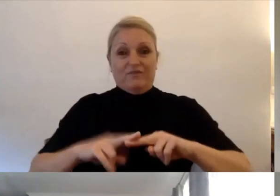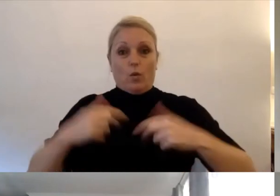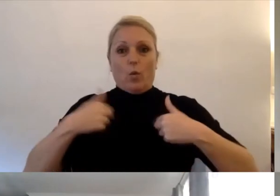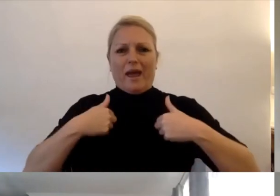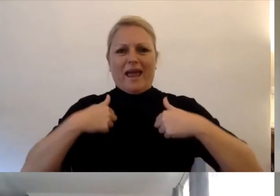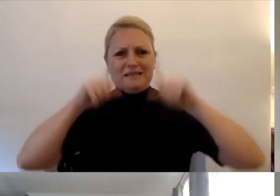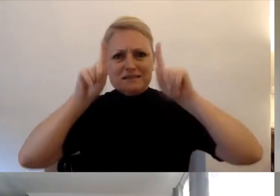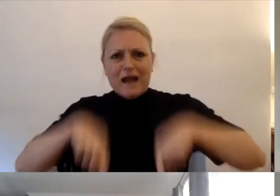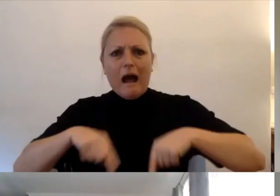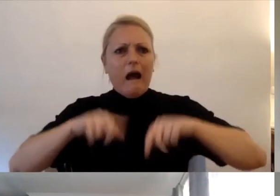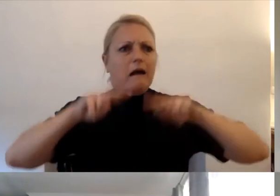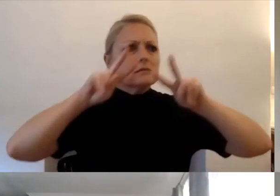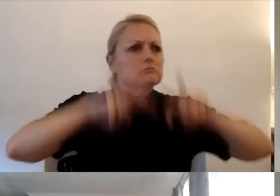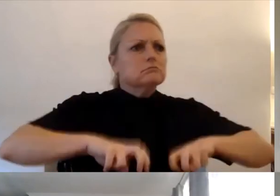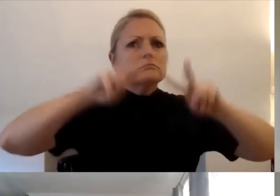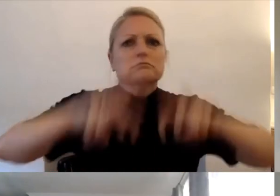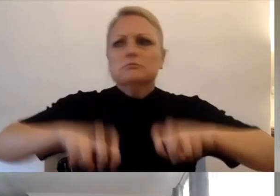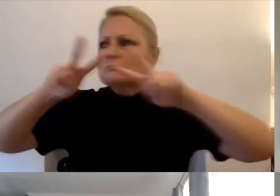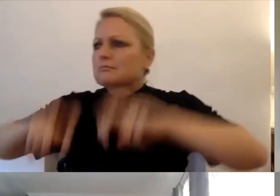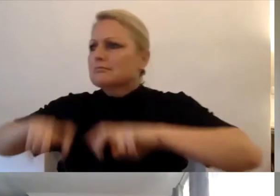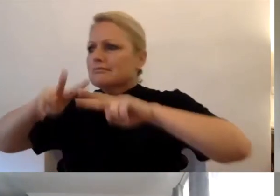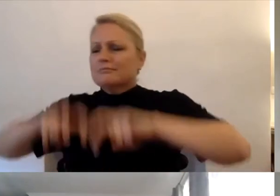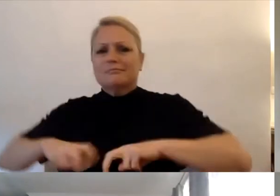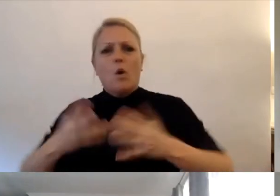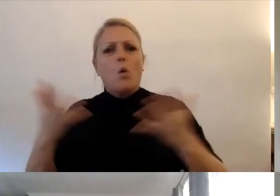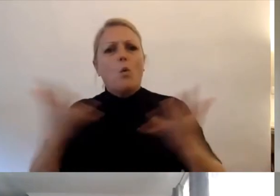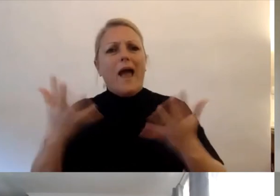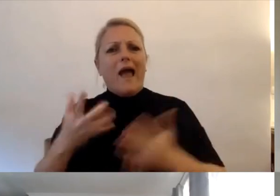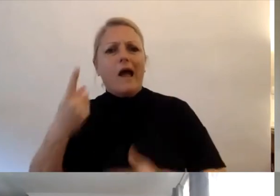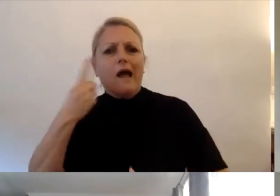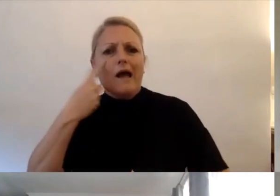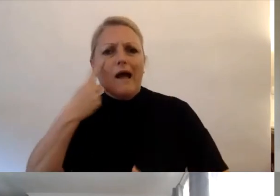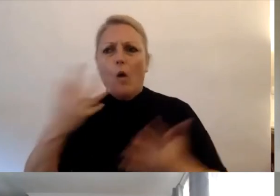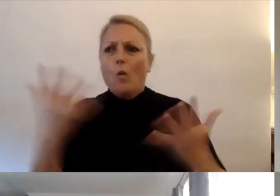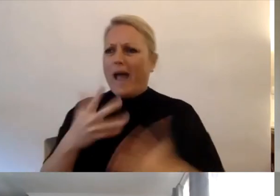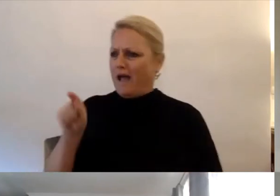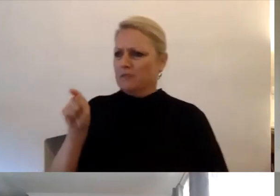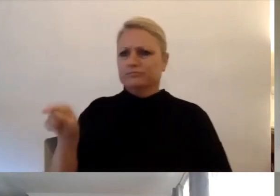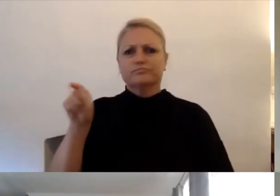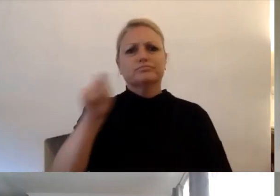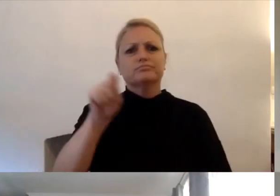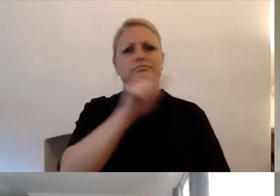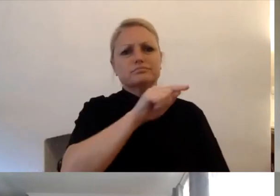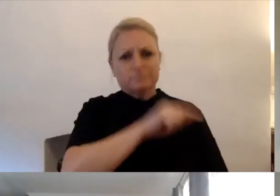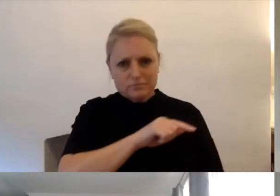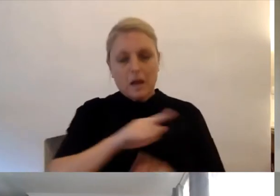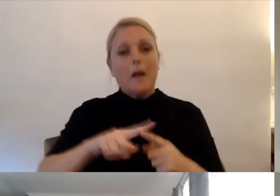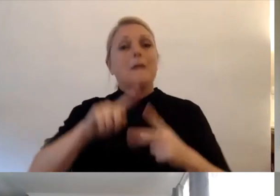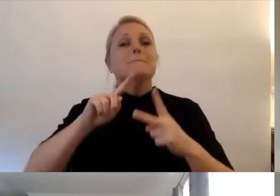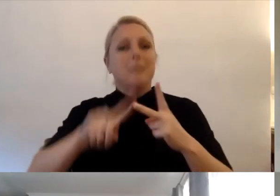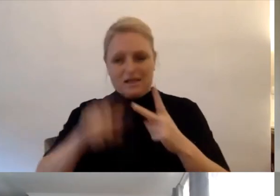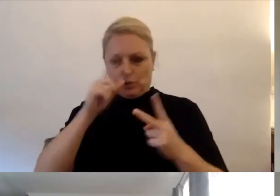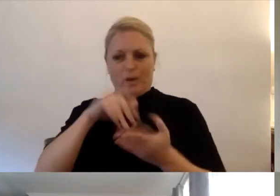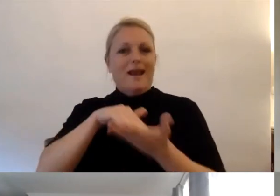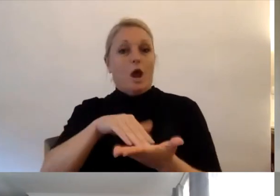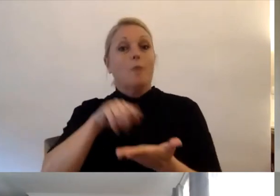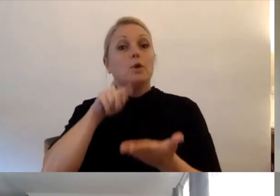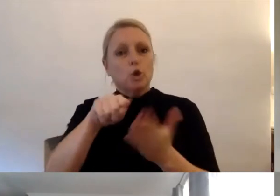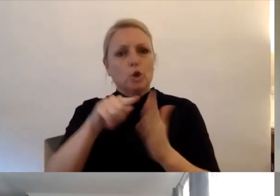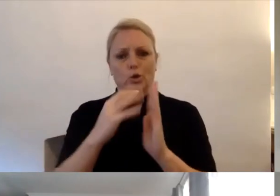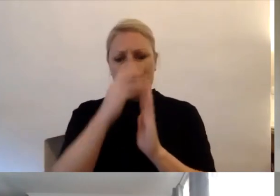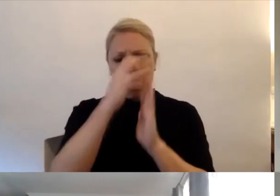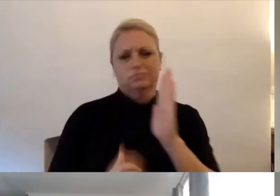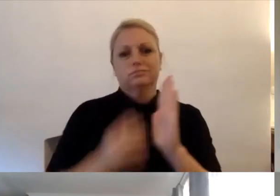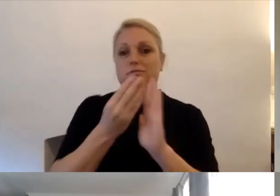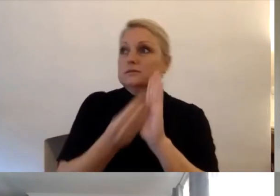with that because we are funded to help you to make things called submissions. Now submissions can take various forms and basically